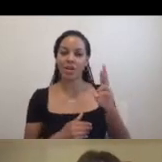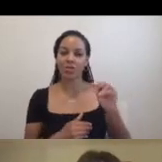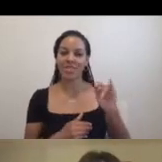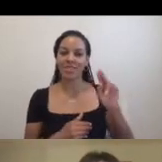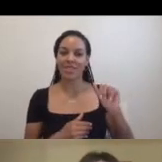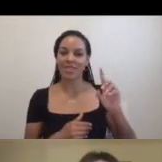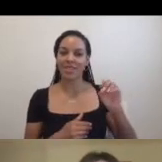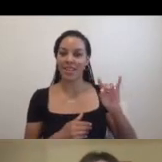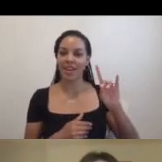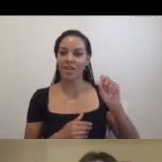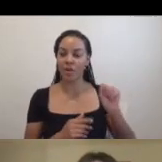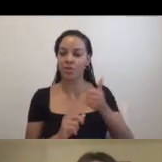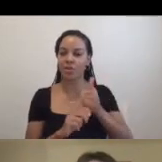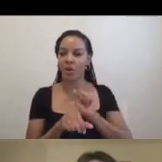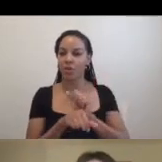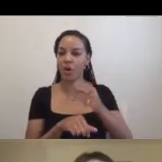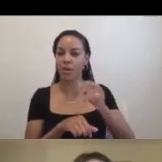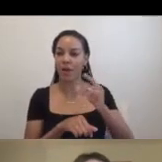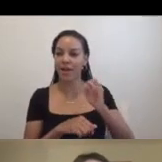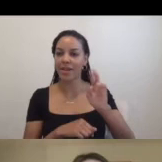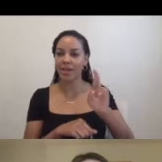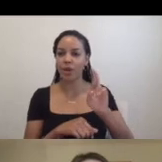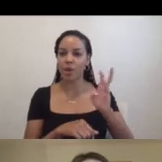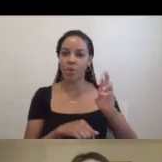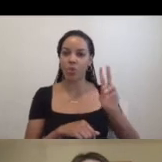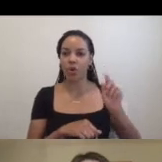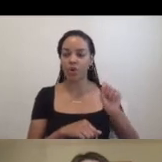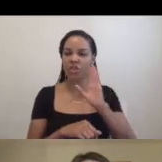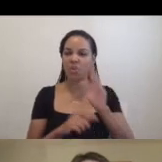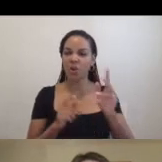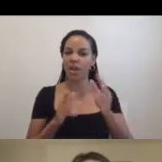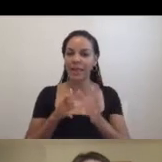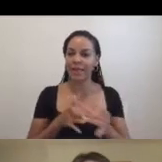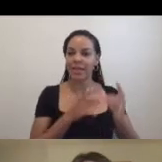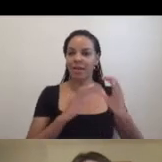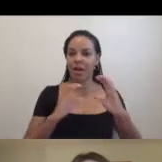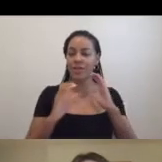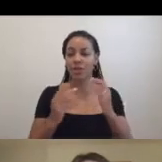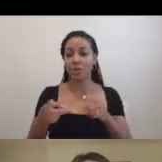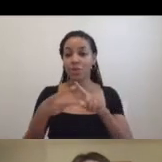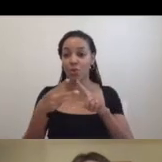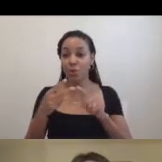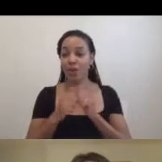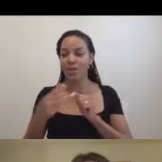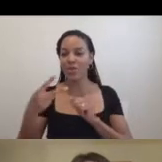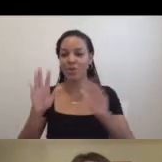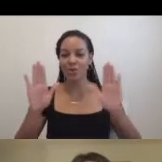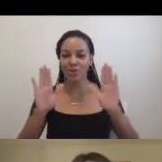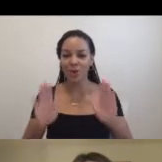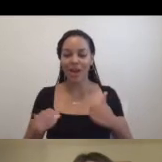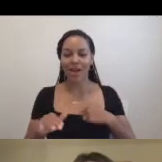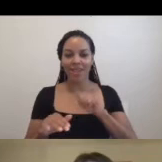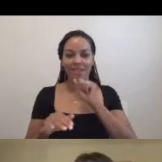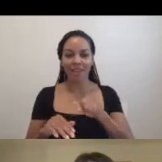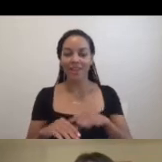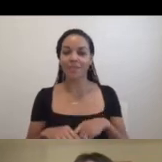Works, who will be moderating the keynote conversation with two remarkable artists that I love, Marilada Renuclis and Tanya